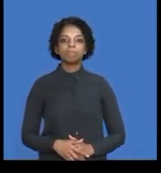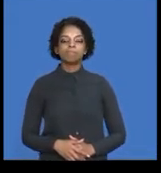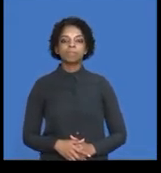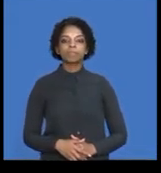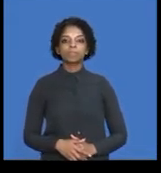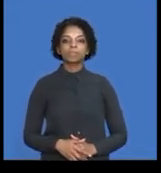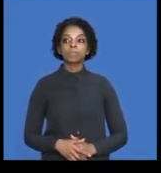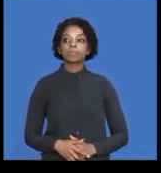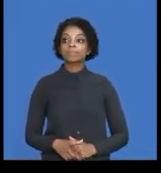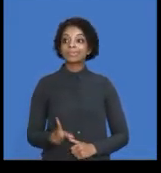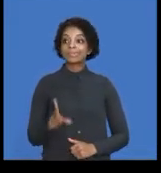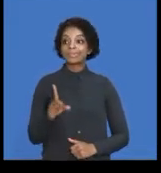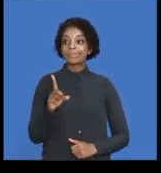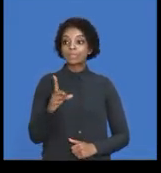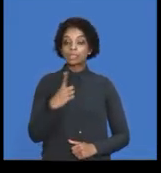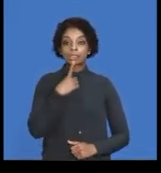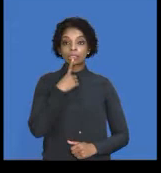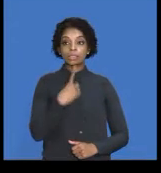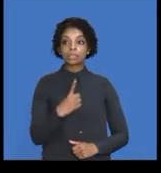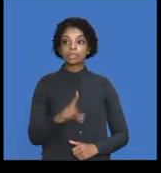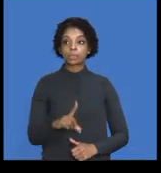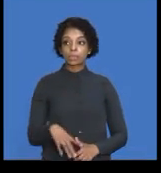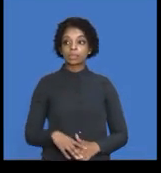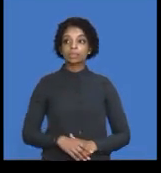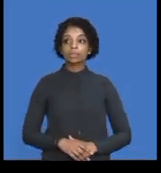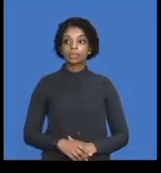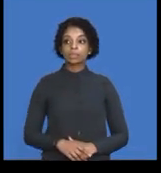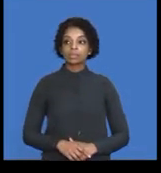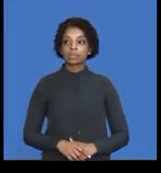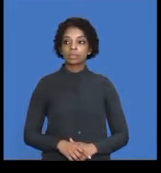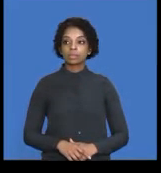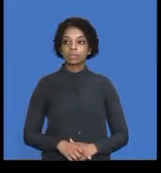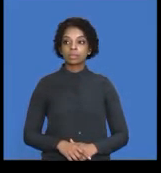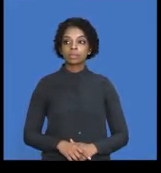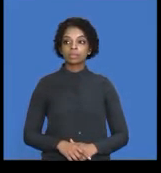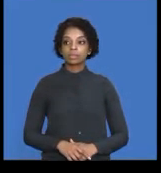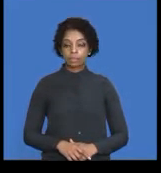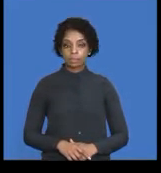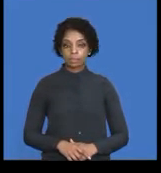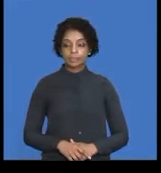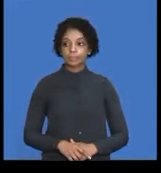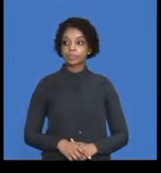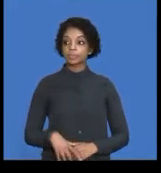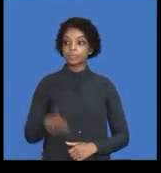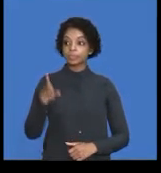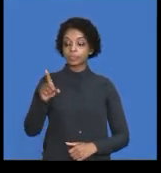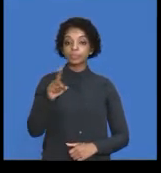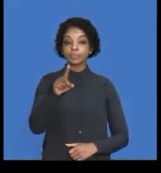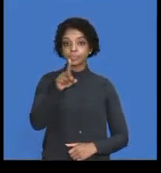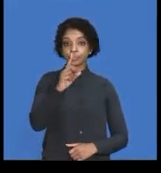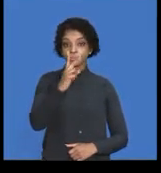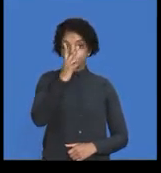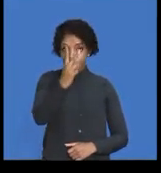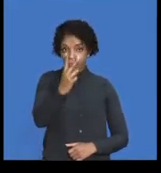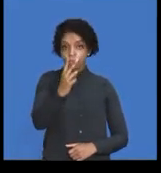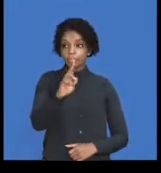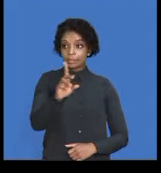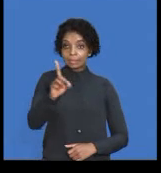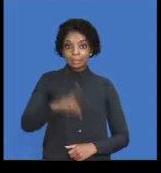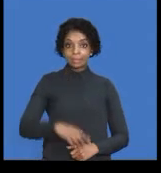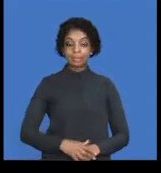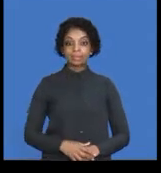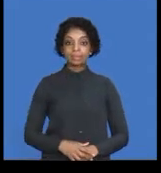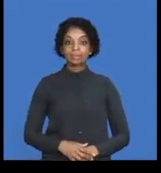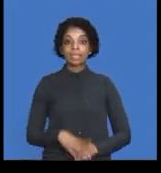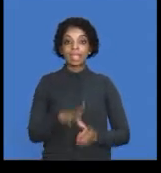that, well, let's find the information here. Okay. From here, you can see that your cash